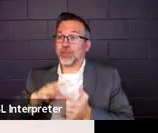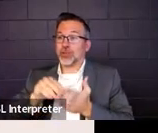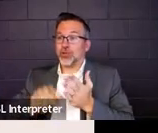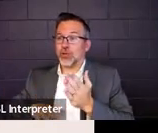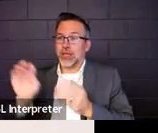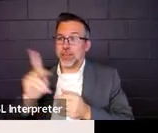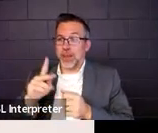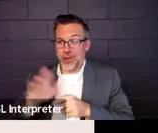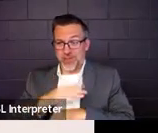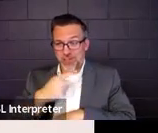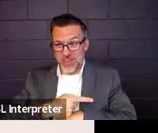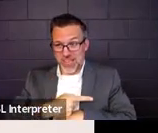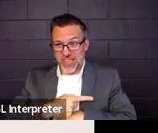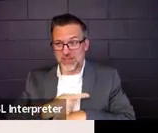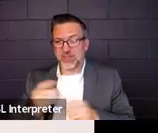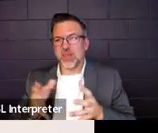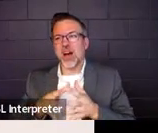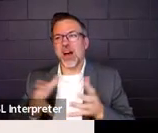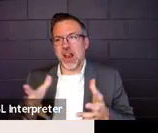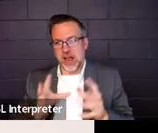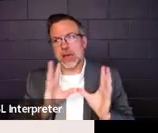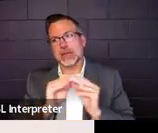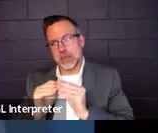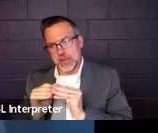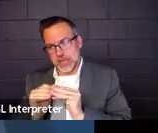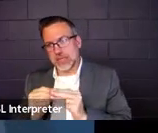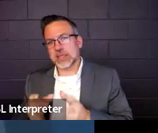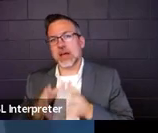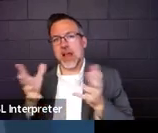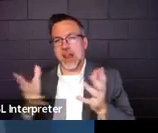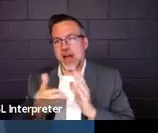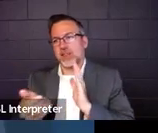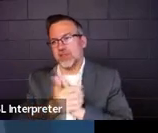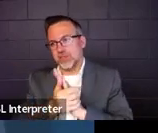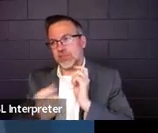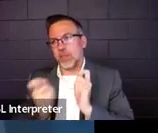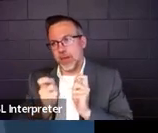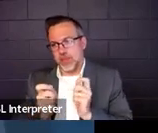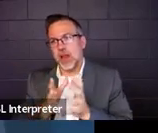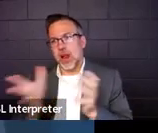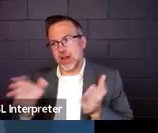So there's lots going on, lot of meetings, a lot of amendments, a lot of documentation.